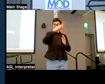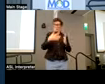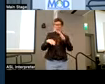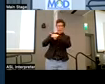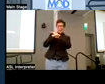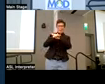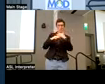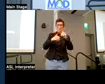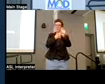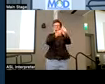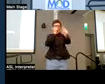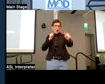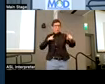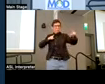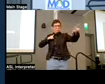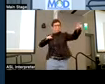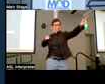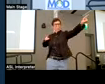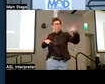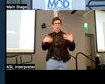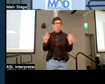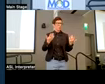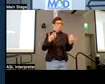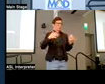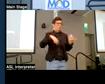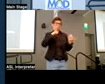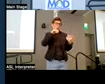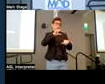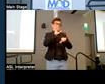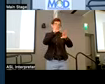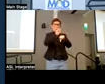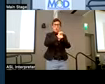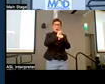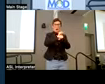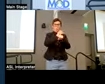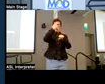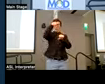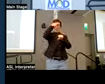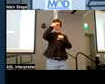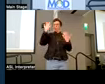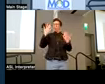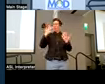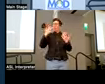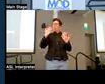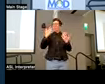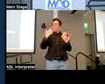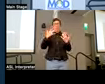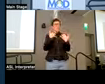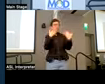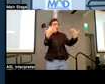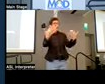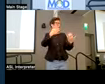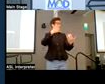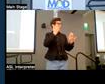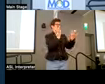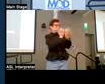that, you know, we've not, you know, done a great job of thinking about, you know, a wider audience and understanding the